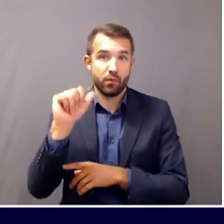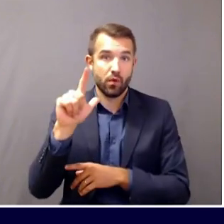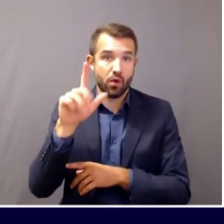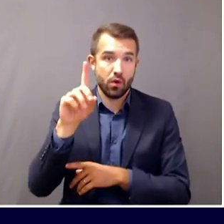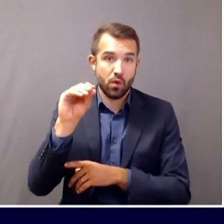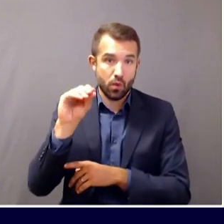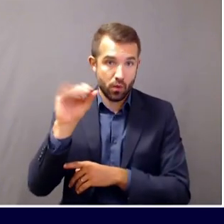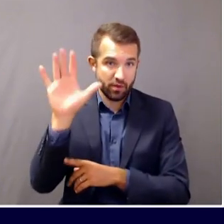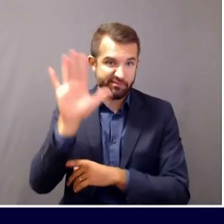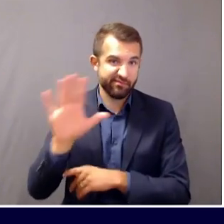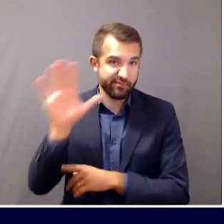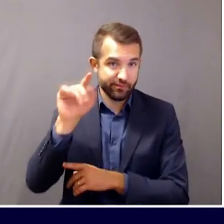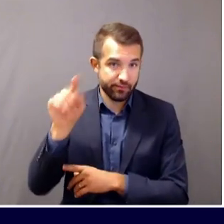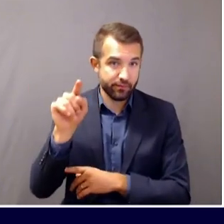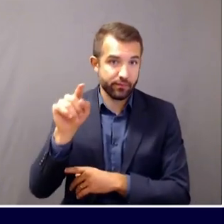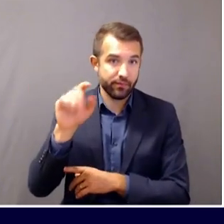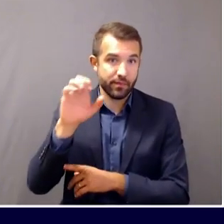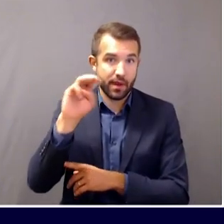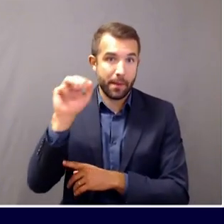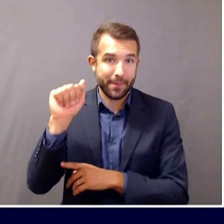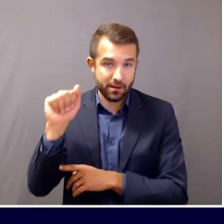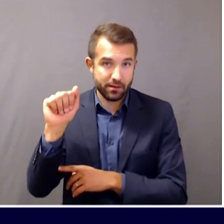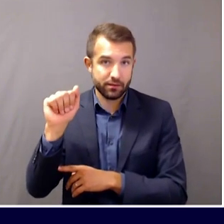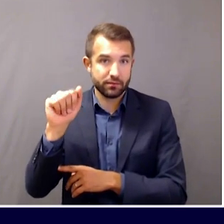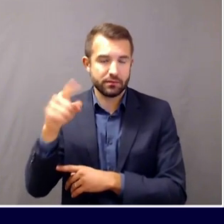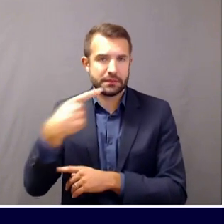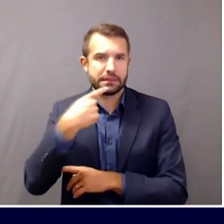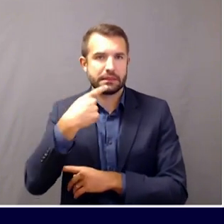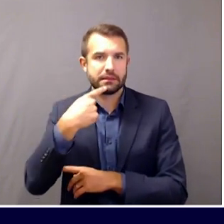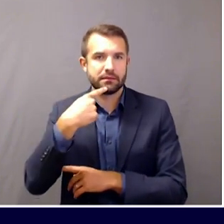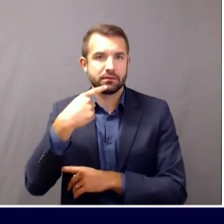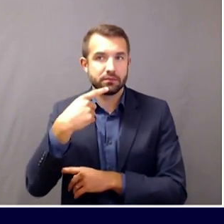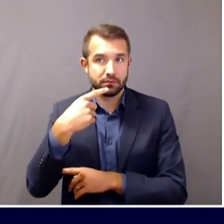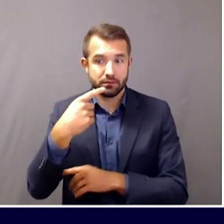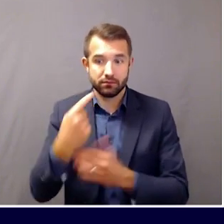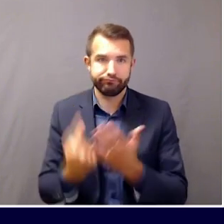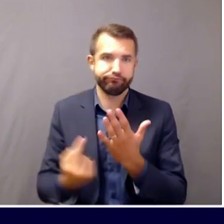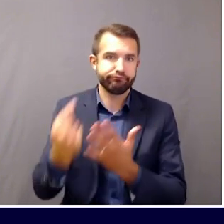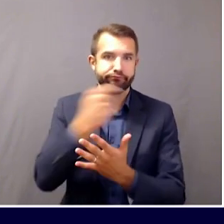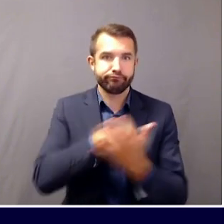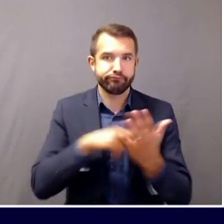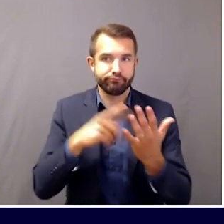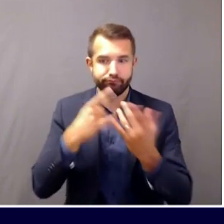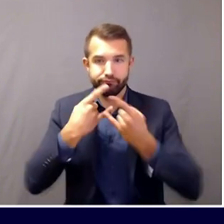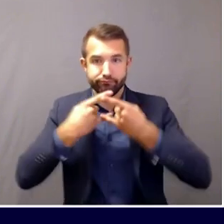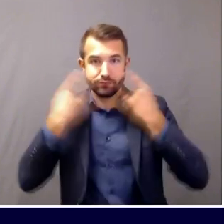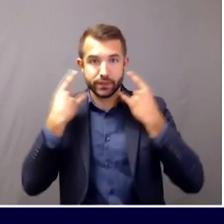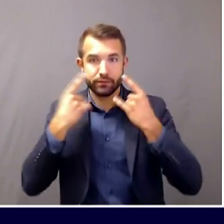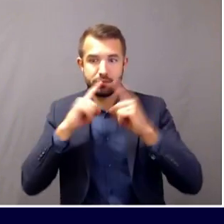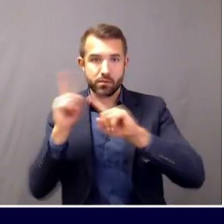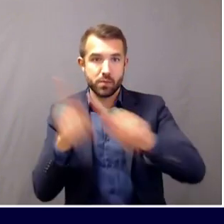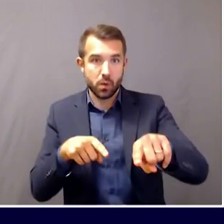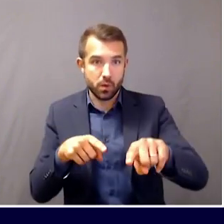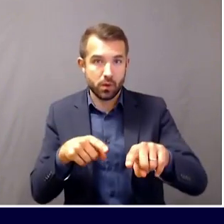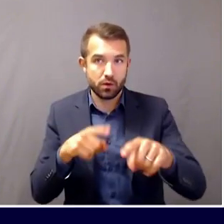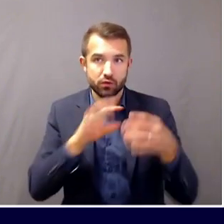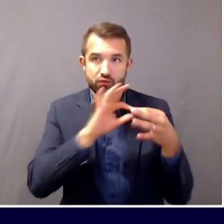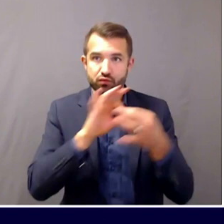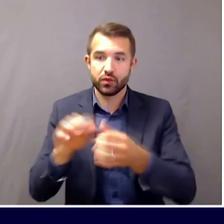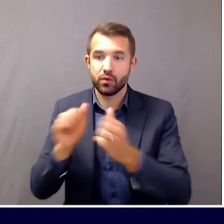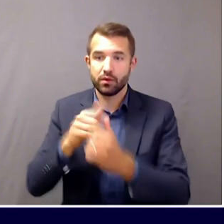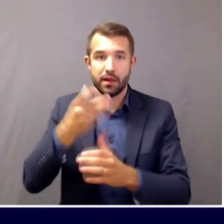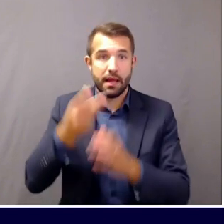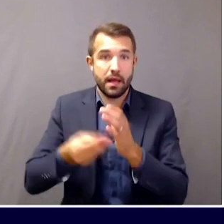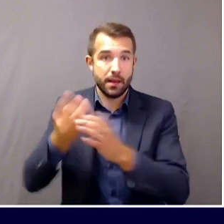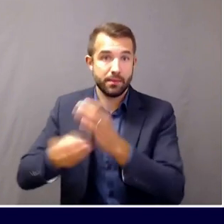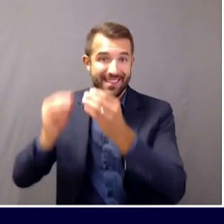reviewing the mask order compliance and death rates, there doesn't seem to be a correlation, end quote. And what he